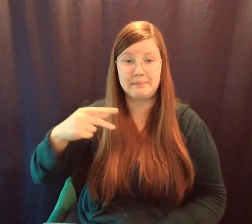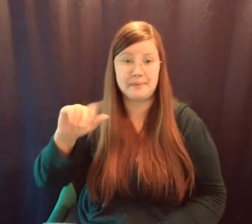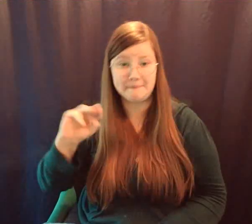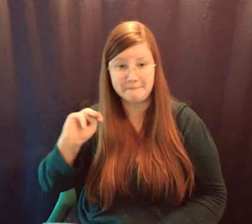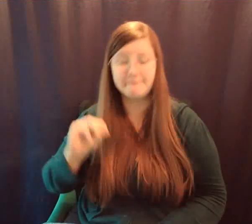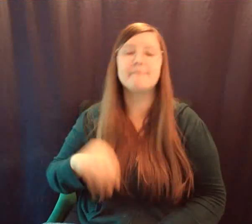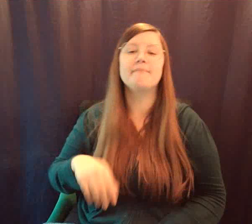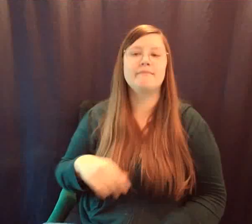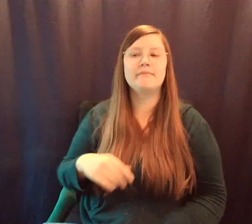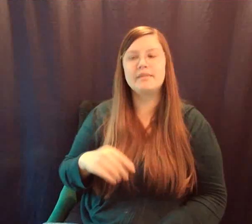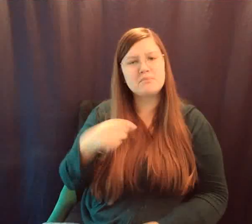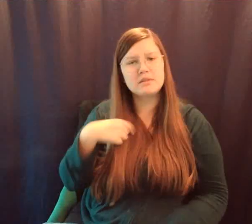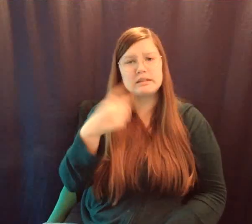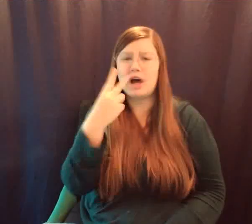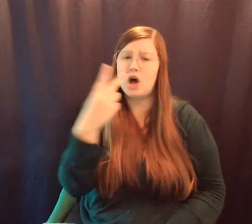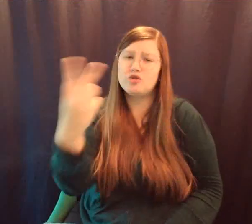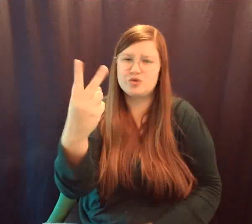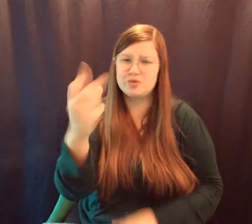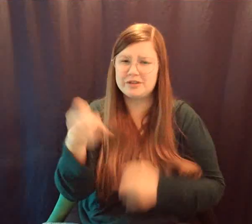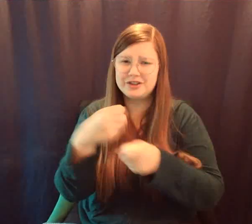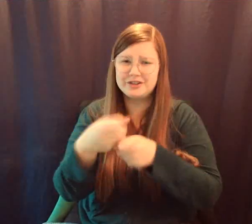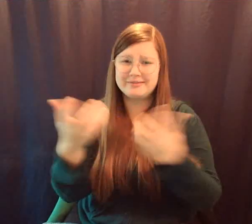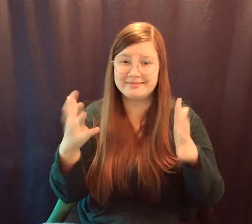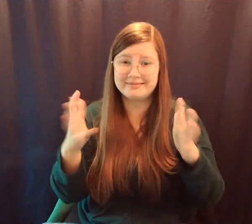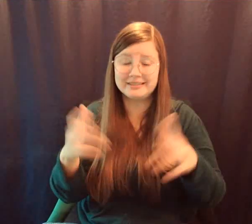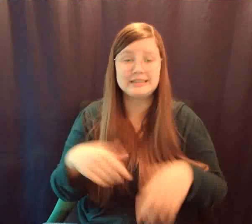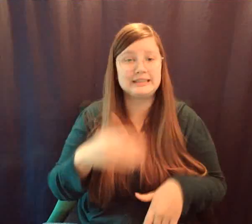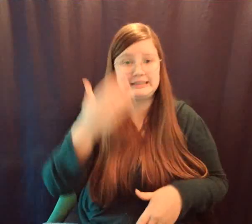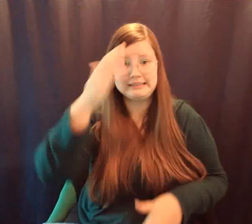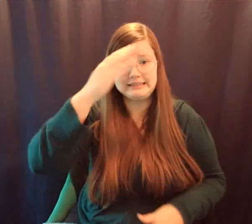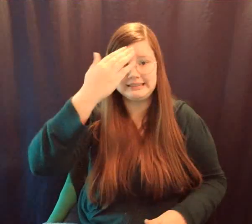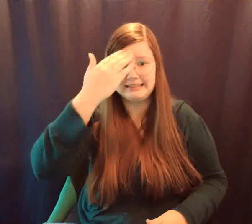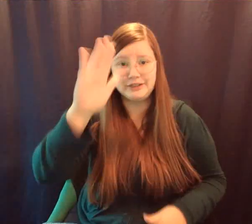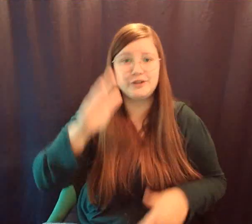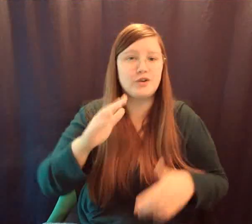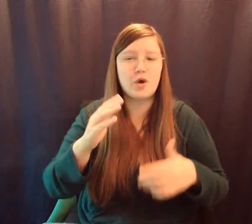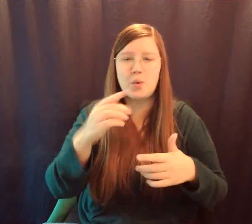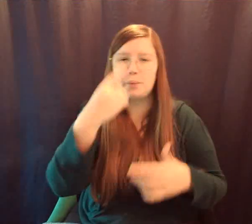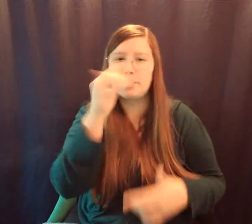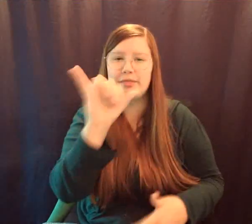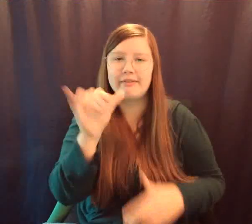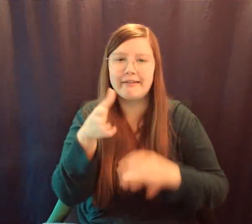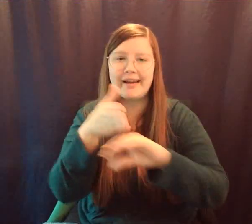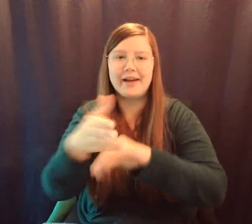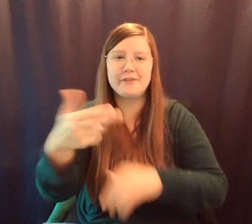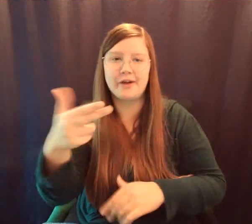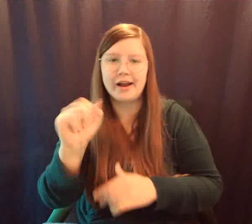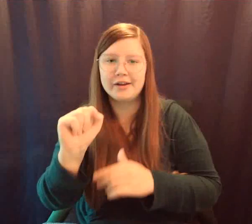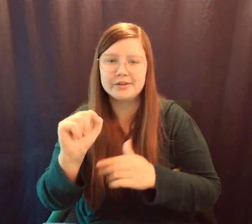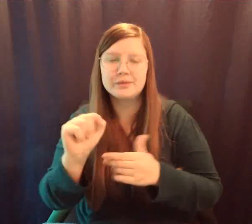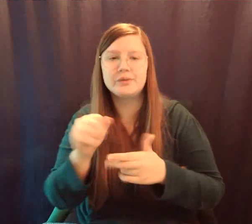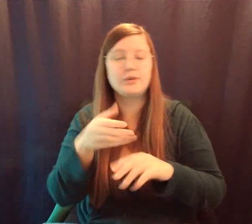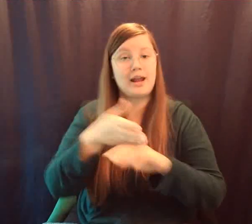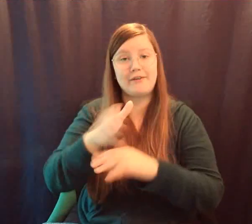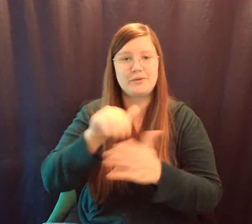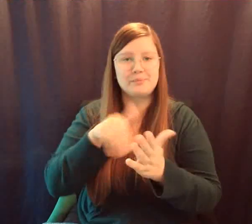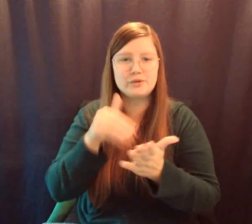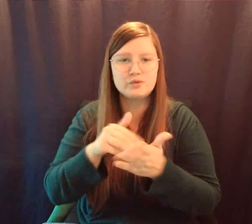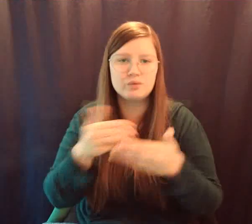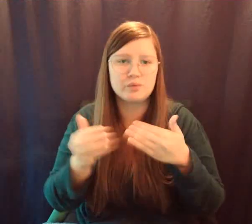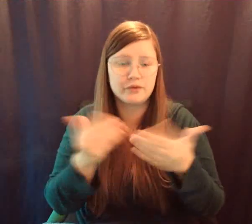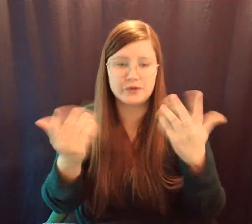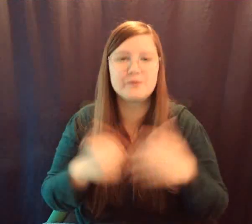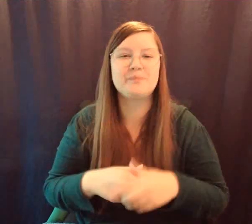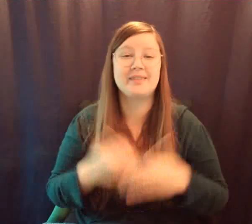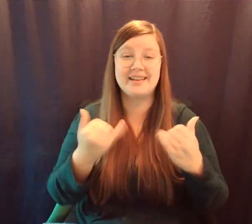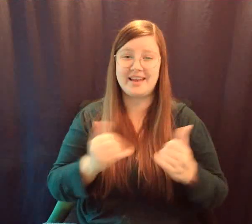you know, how high school finished off for them. So this has just really been fun to follow the kids for four years and just see